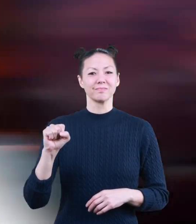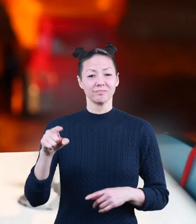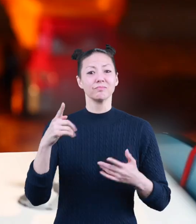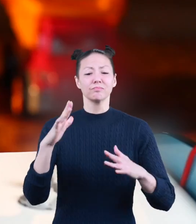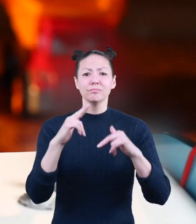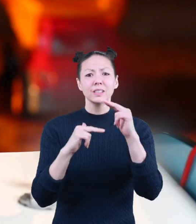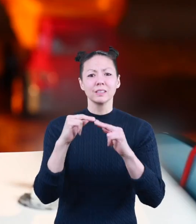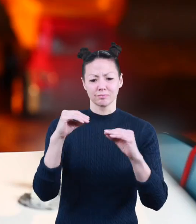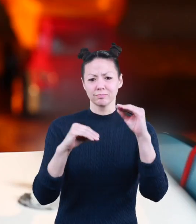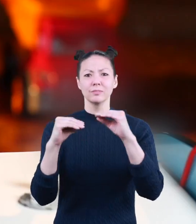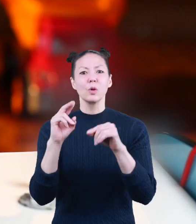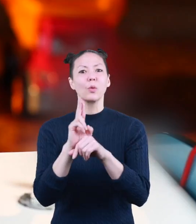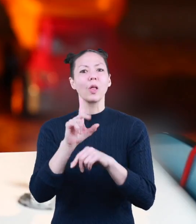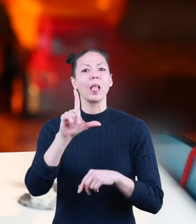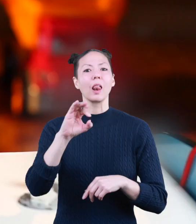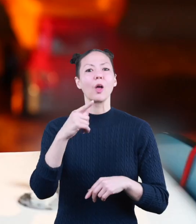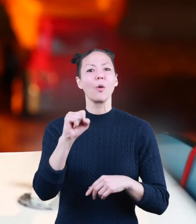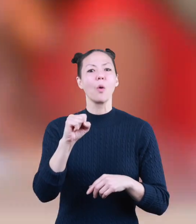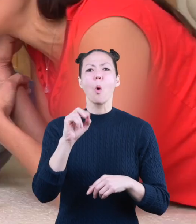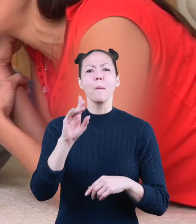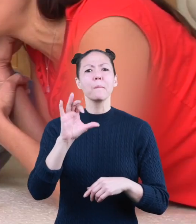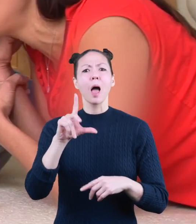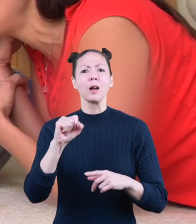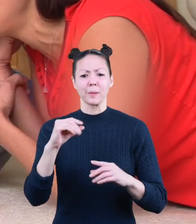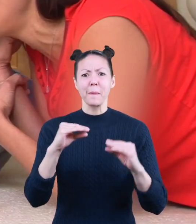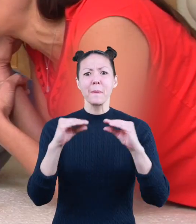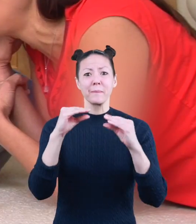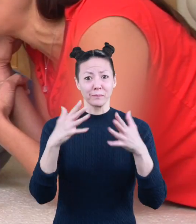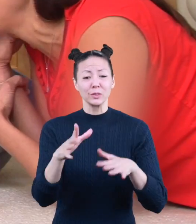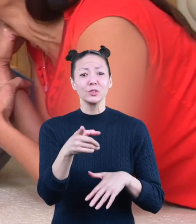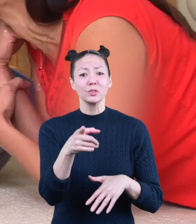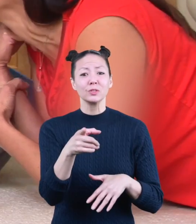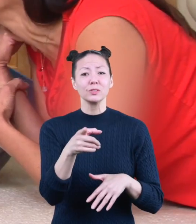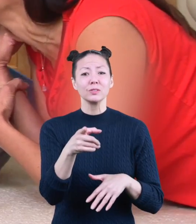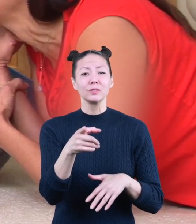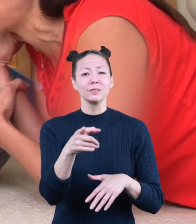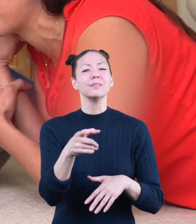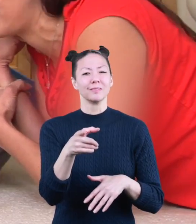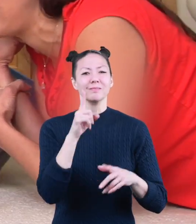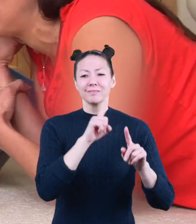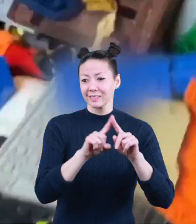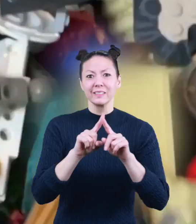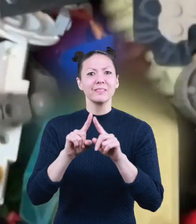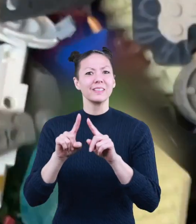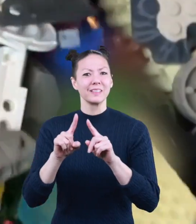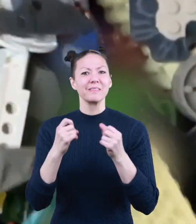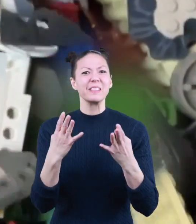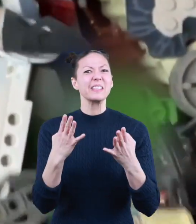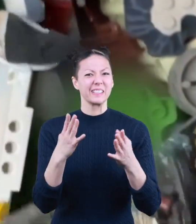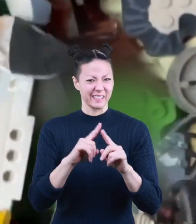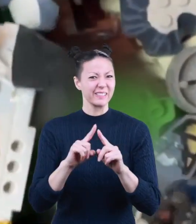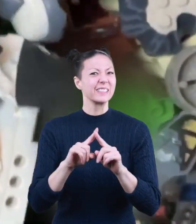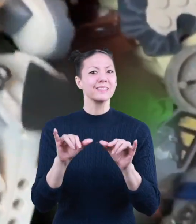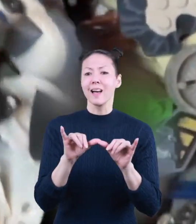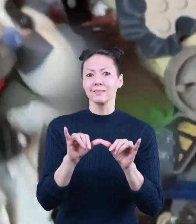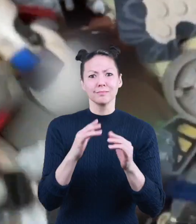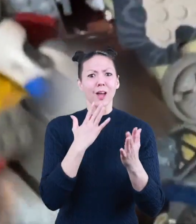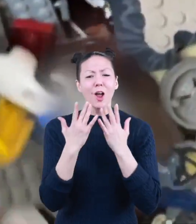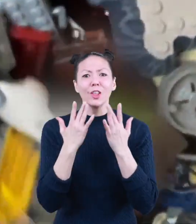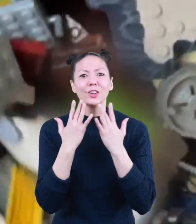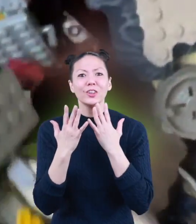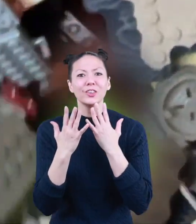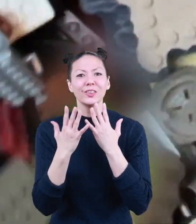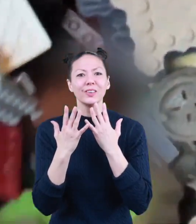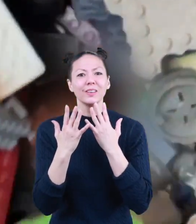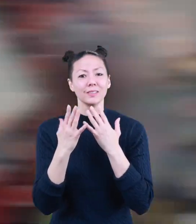Have you ever built something using Legos or blocks? If you have, you probably used many different kinds, sizes,